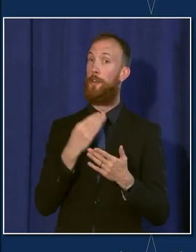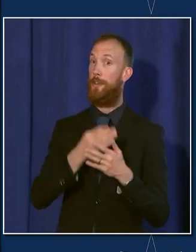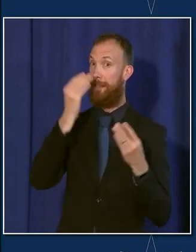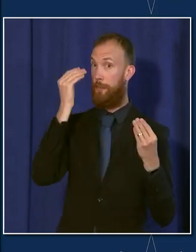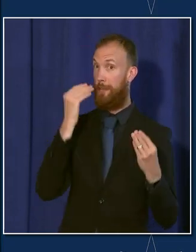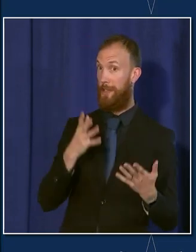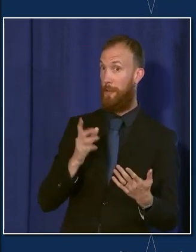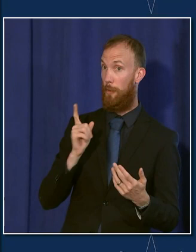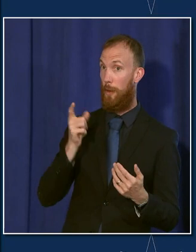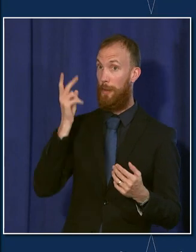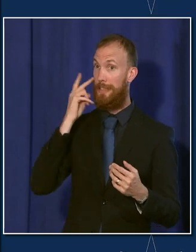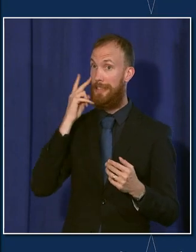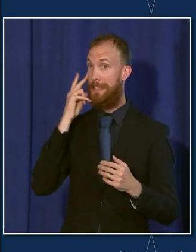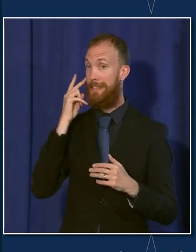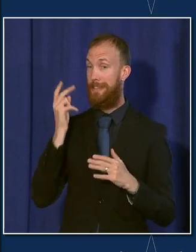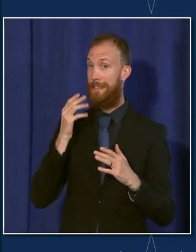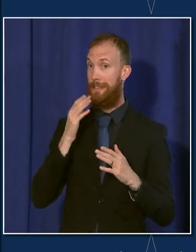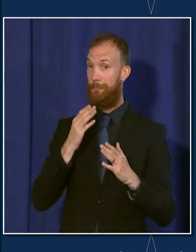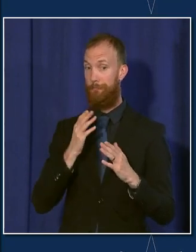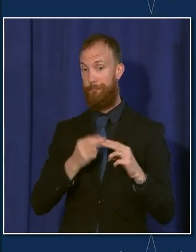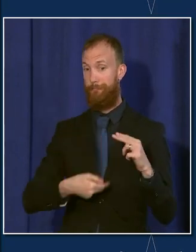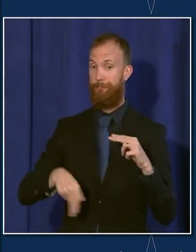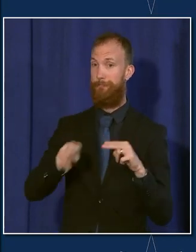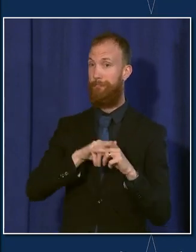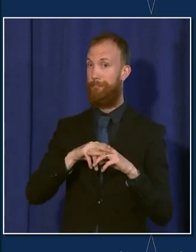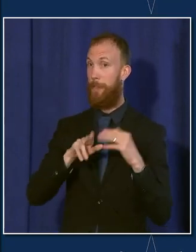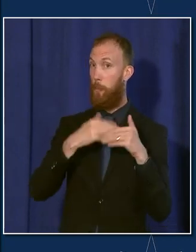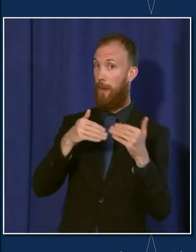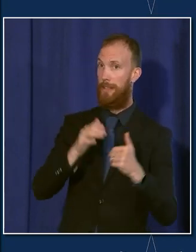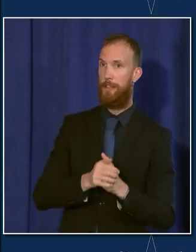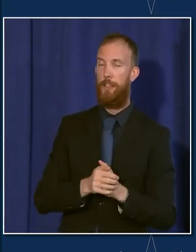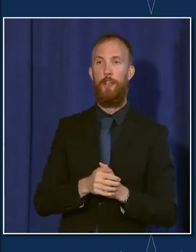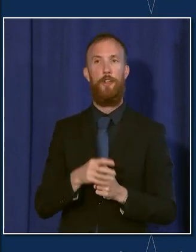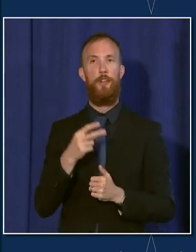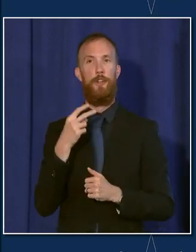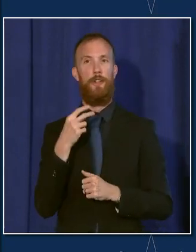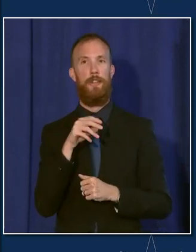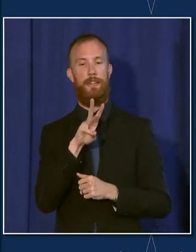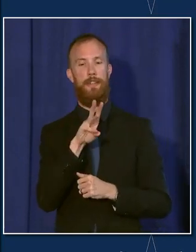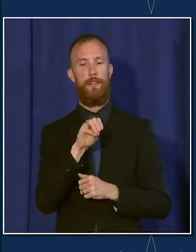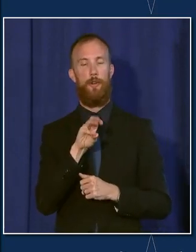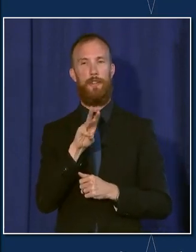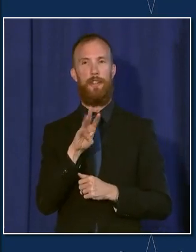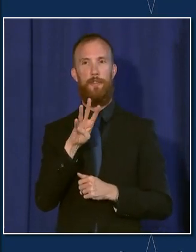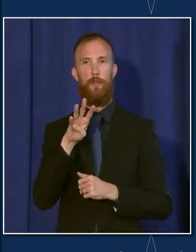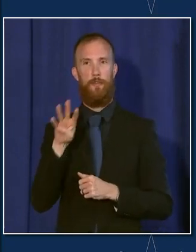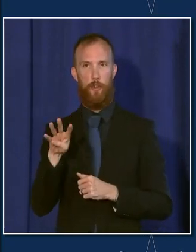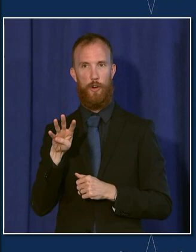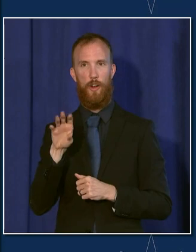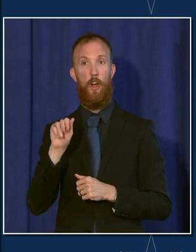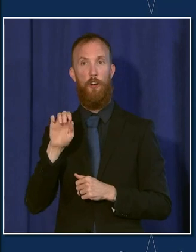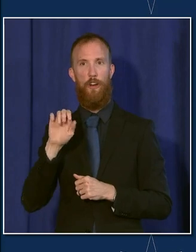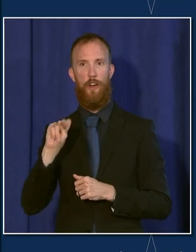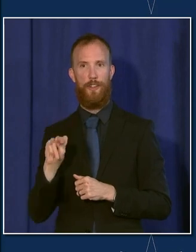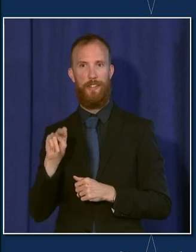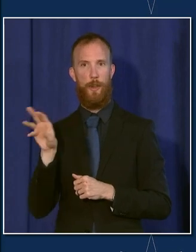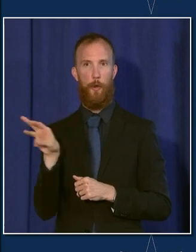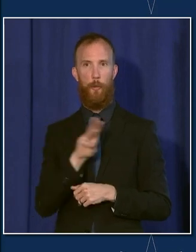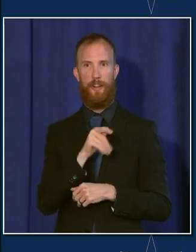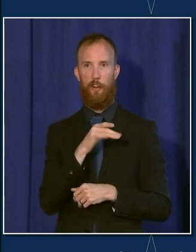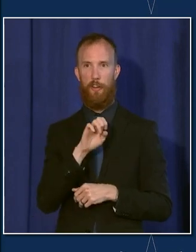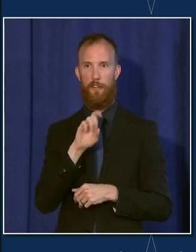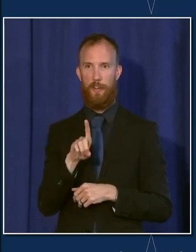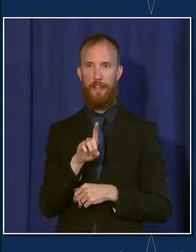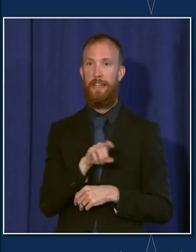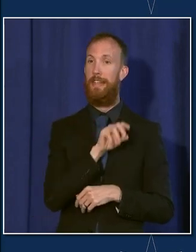vaccine progress. I want to give congratulations to two zip codes 60644. That's Austin and West Garfield Park and